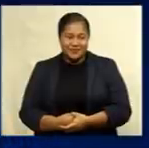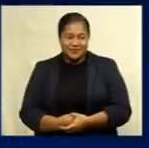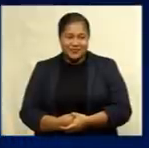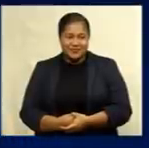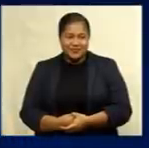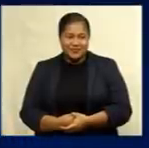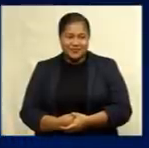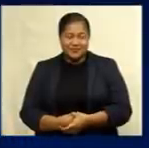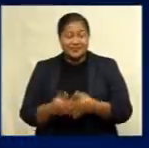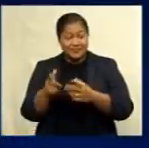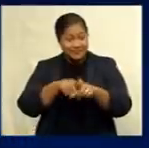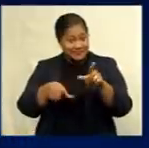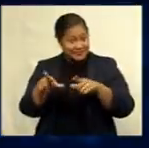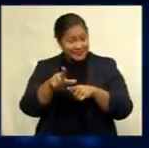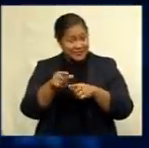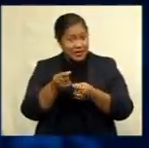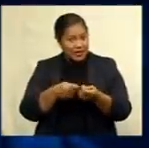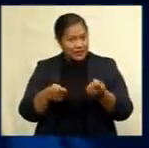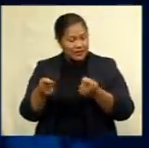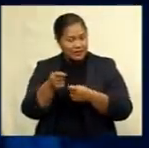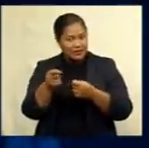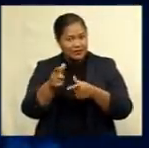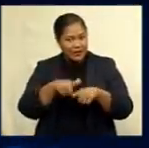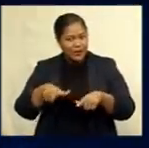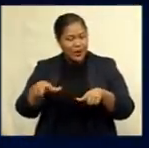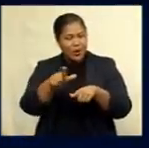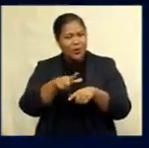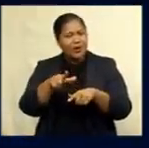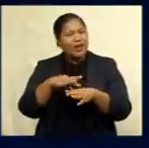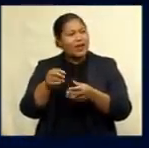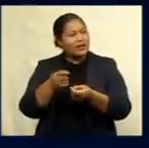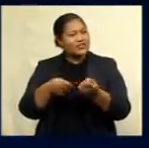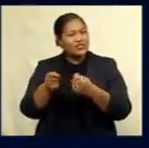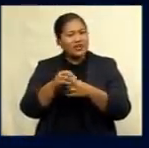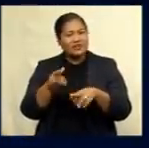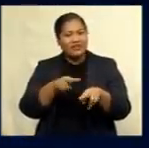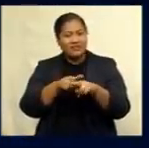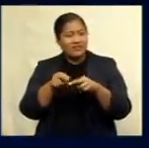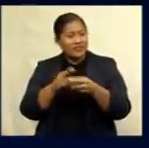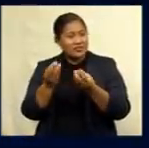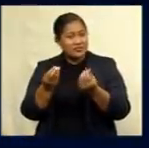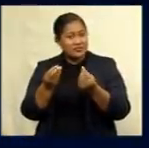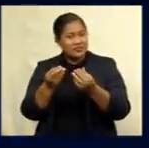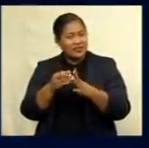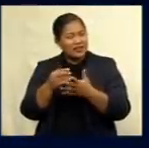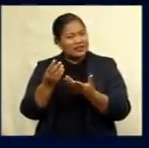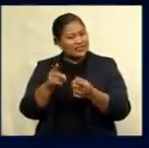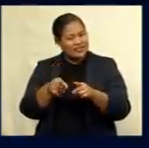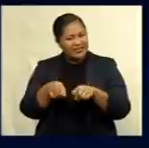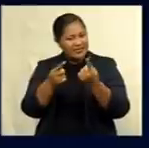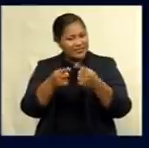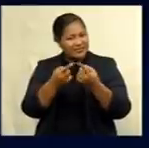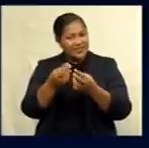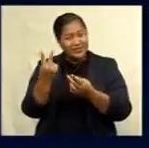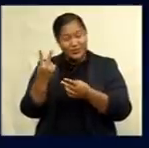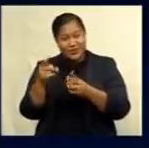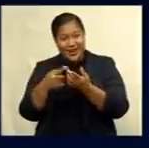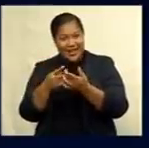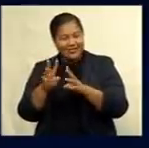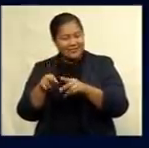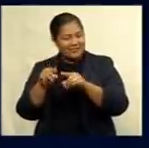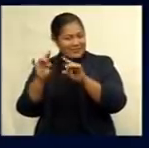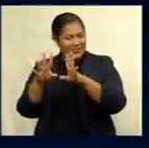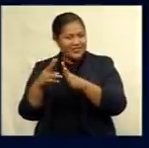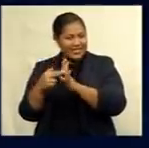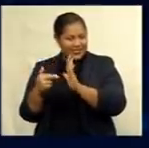And here are the local exchange rates. As set this morning, the Fiji dollar took a different turn today as it gained against our two major trading partners,